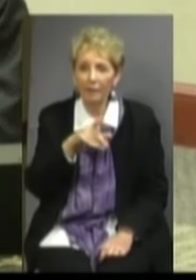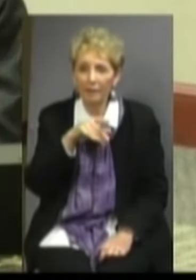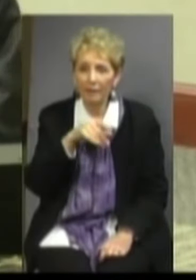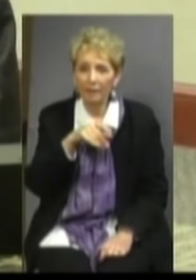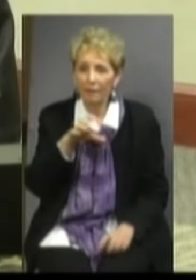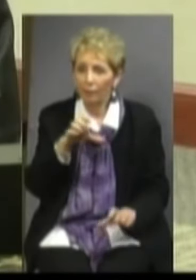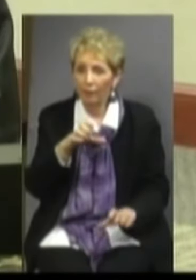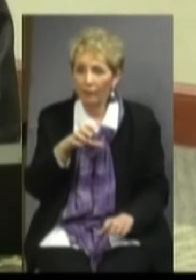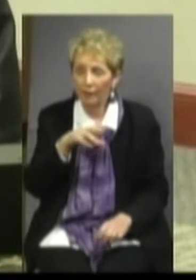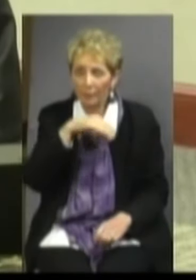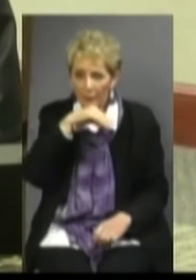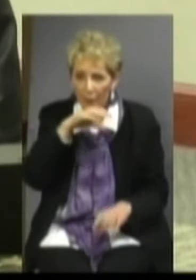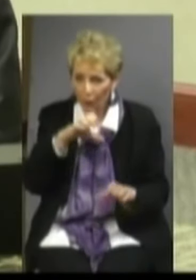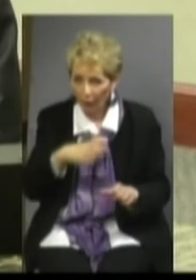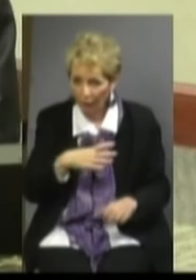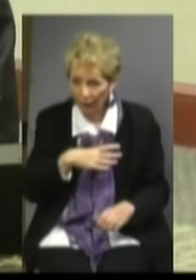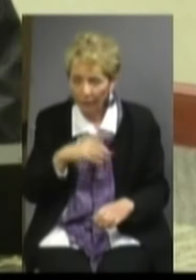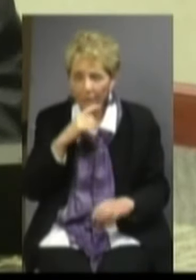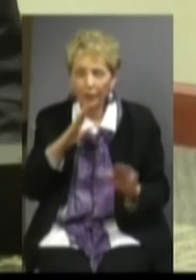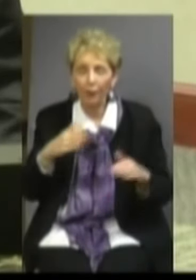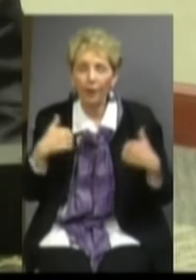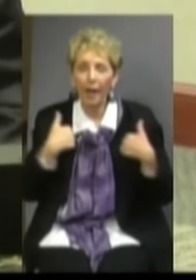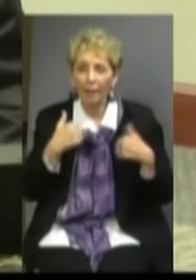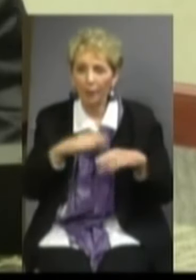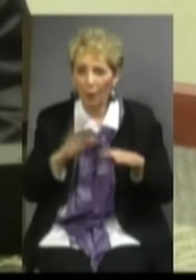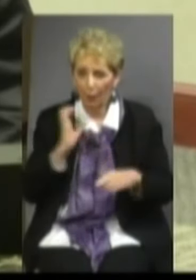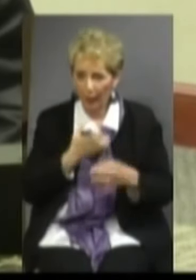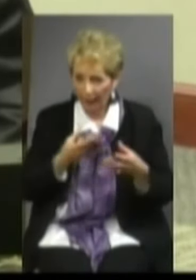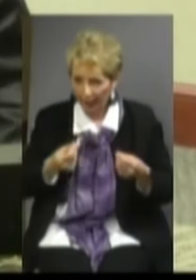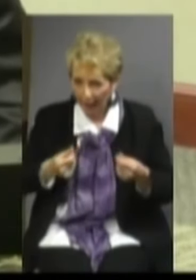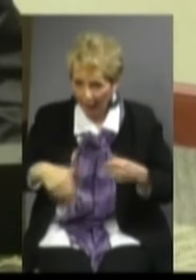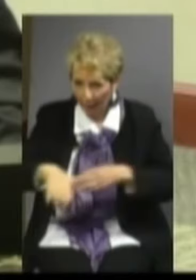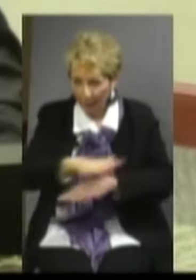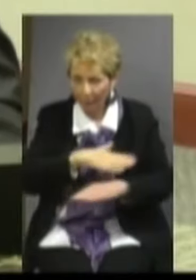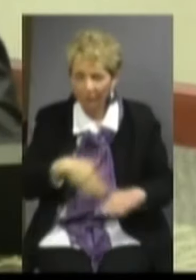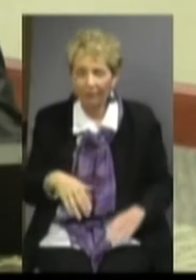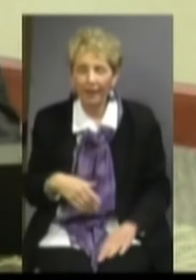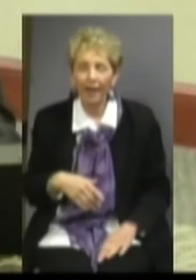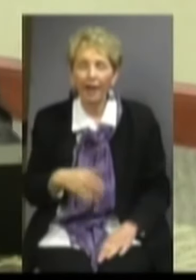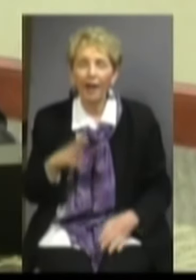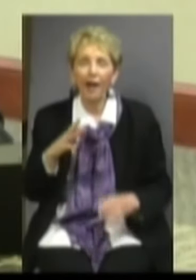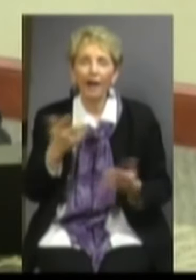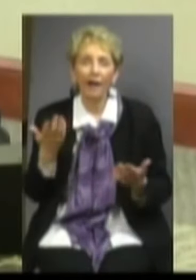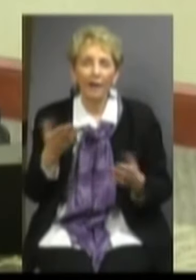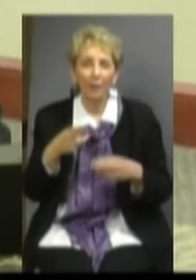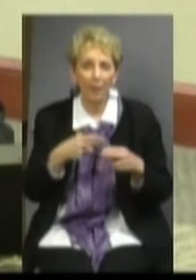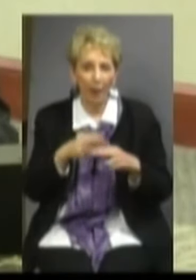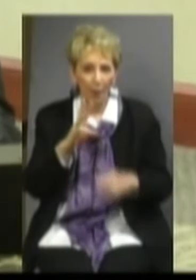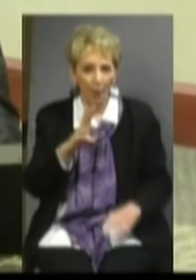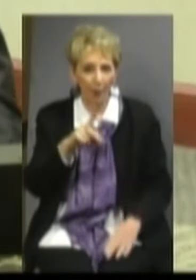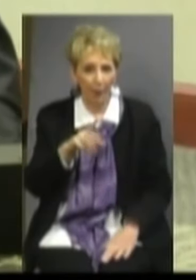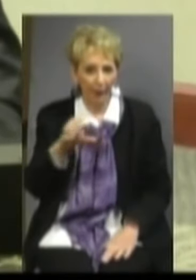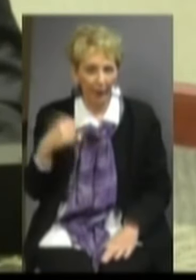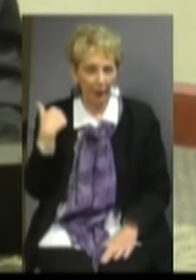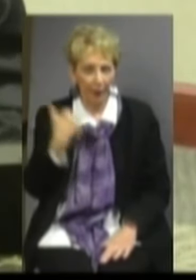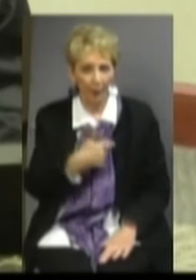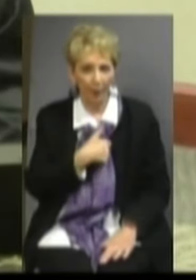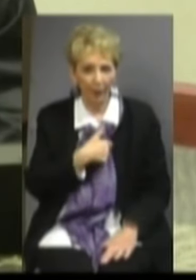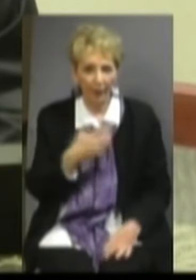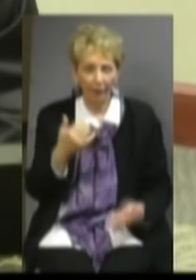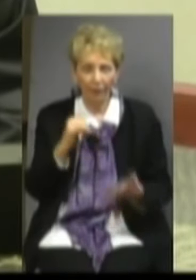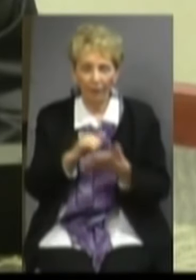animals on our campus. A little bit about Western Piedmont Community College. We are one of 58